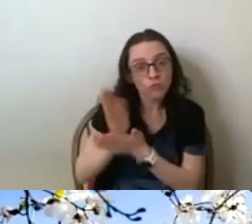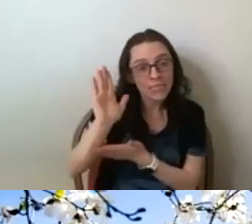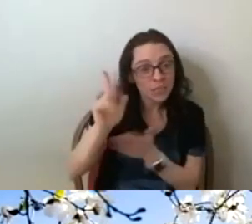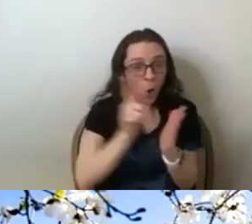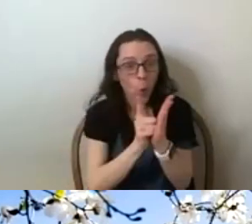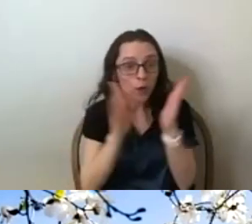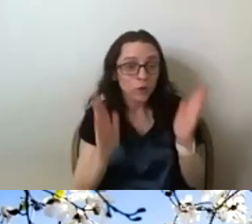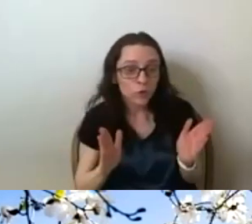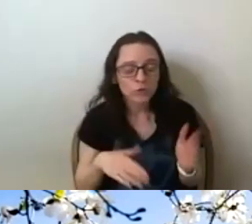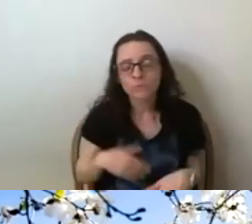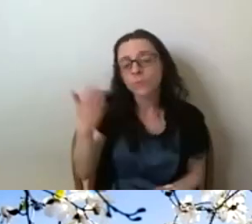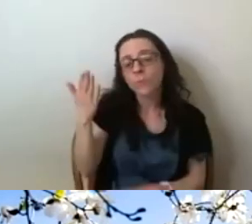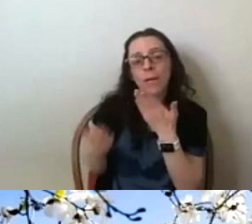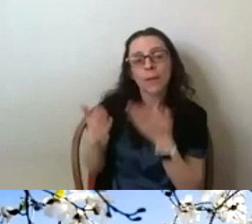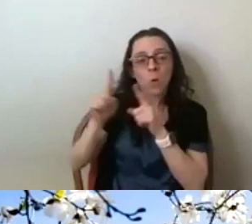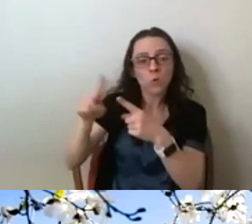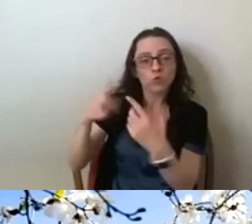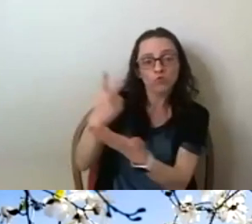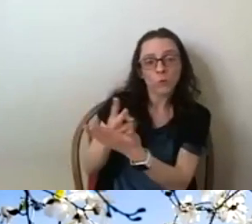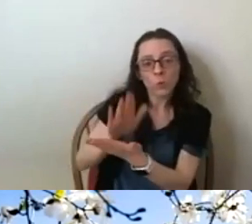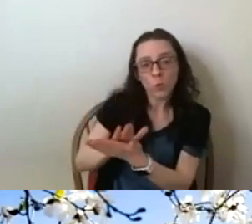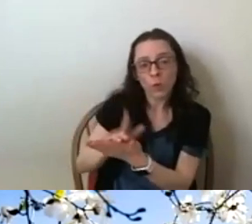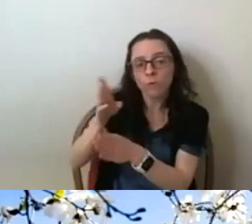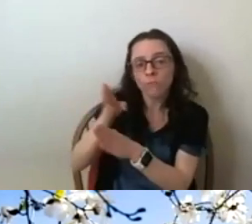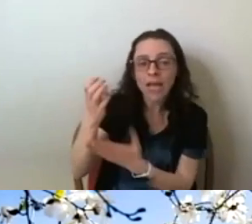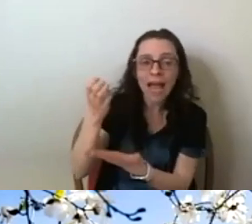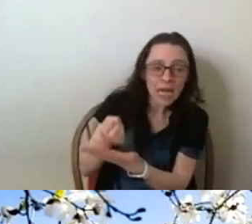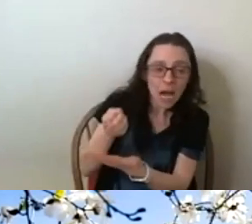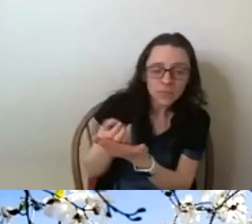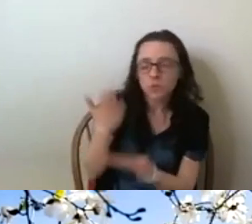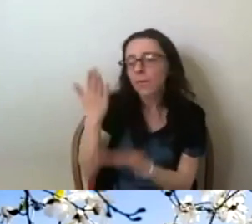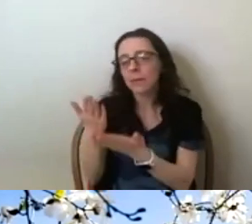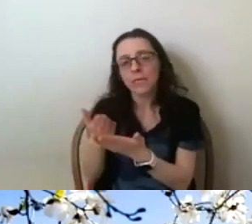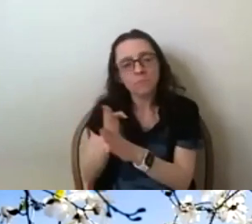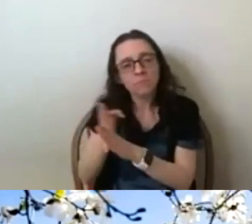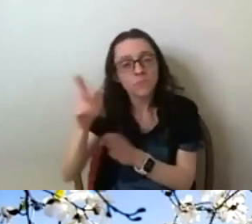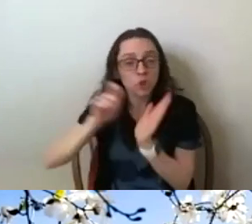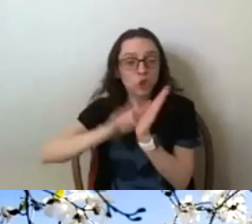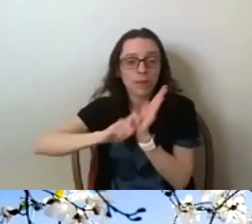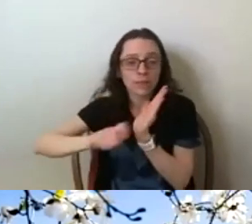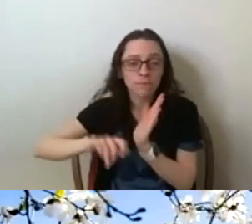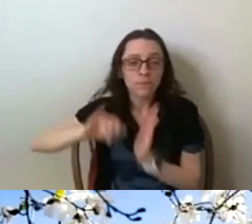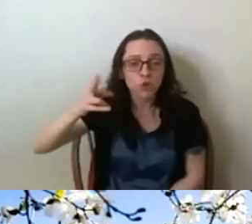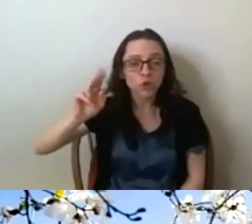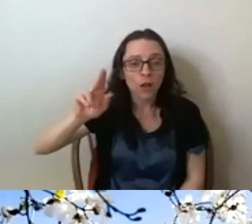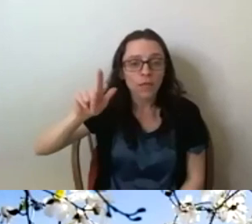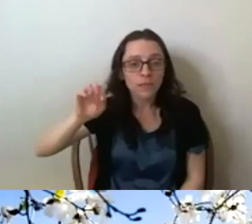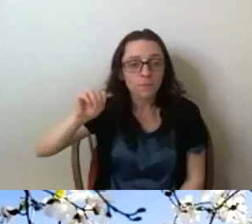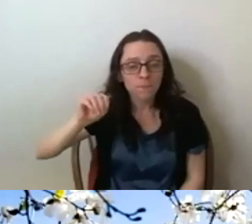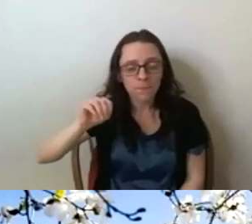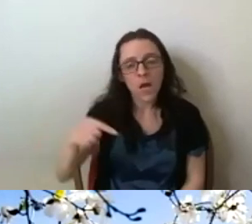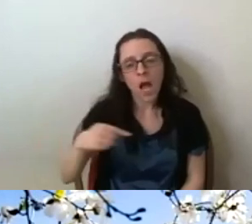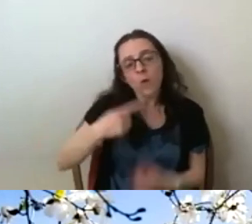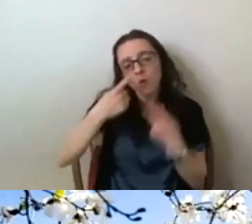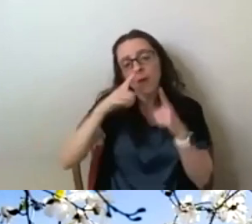graduate school for economics or journalism. I would be really interested in being a journalist for like the Atlantic